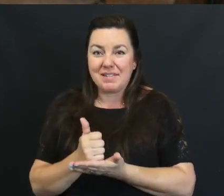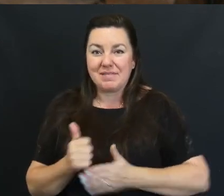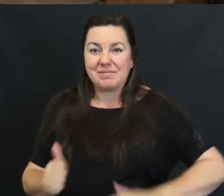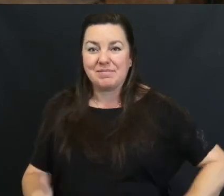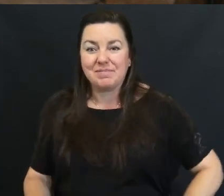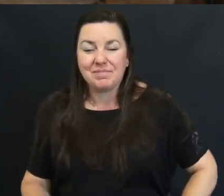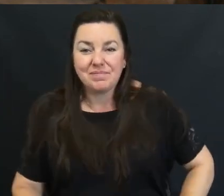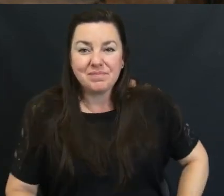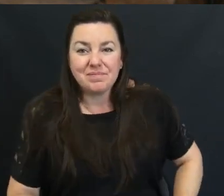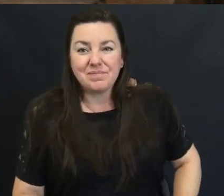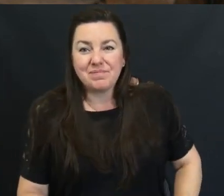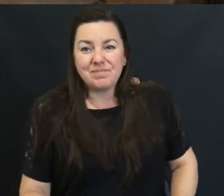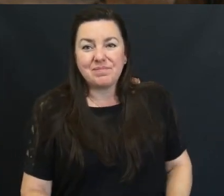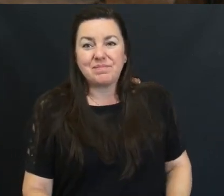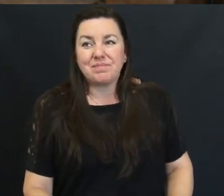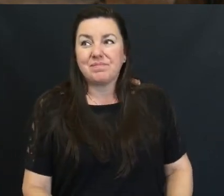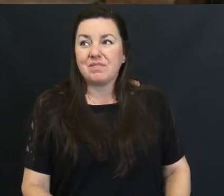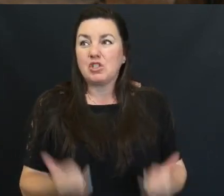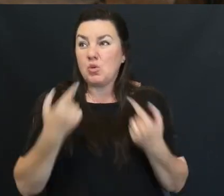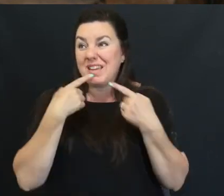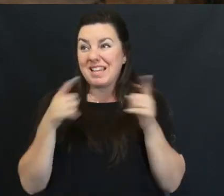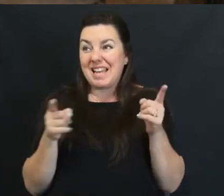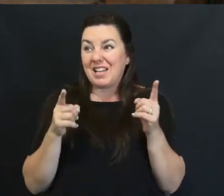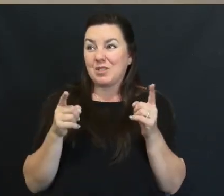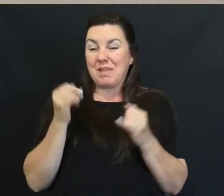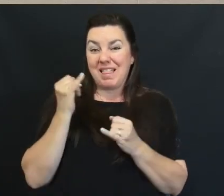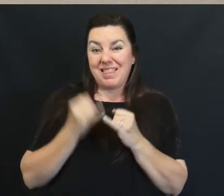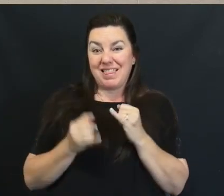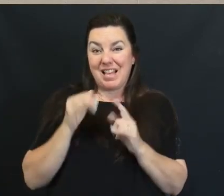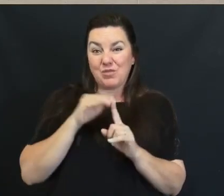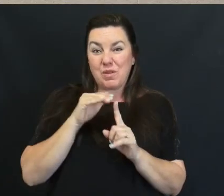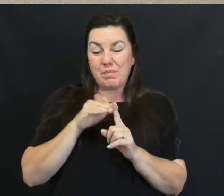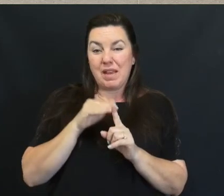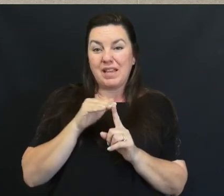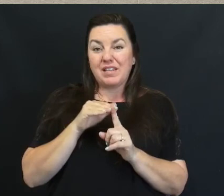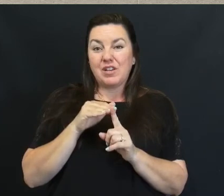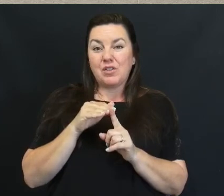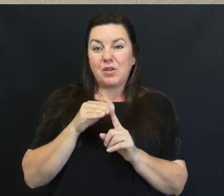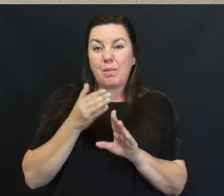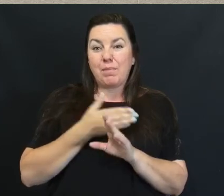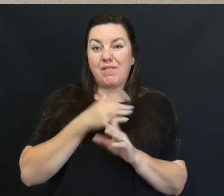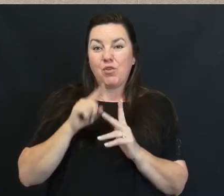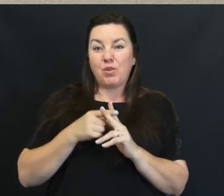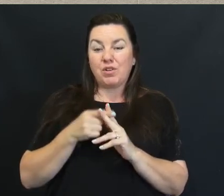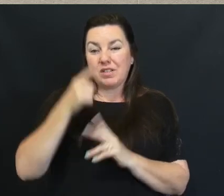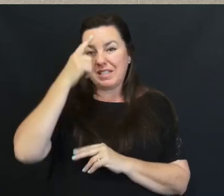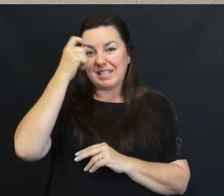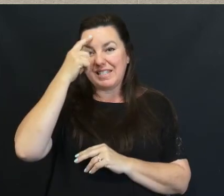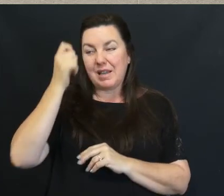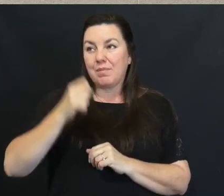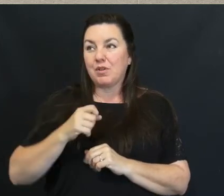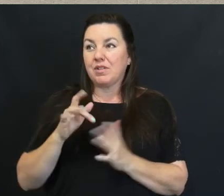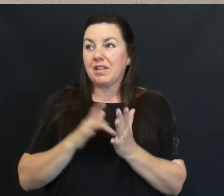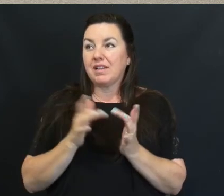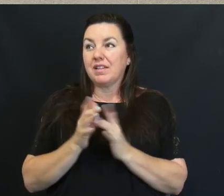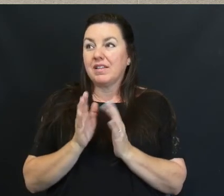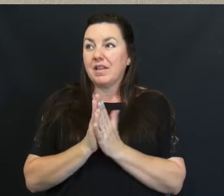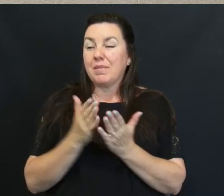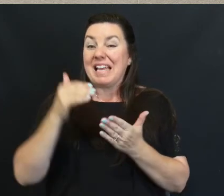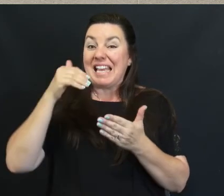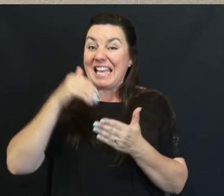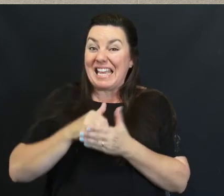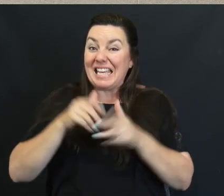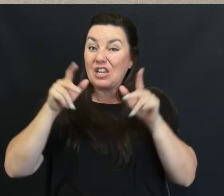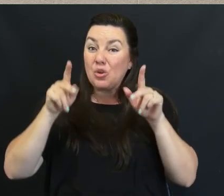So As We Look At Our Announcements Here Just The Last Reminder Before We Cut To The Summer That Again The Bible Study Is In